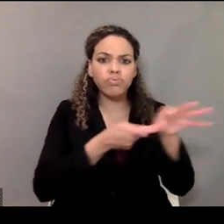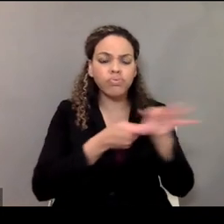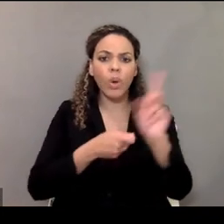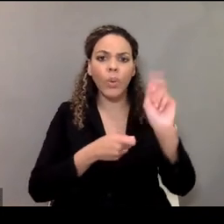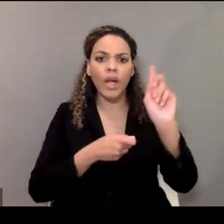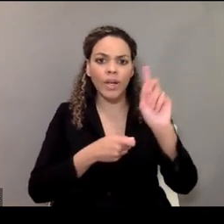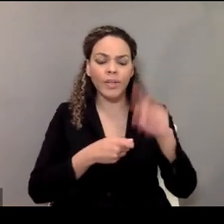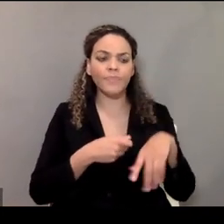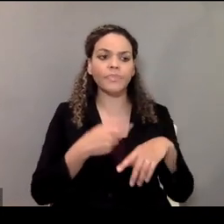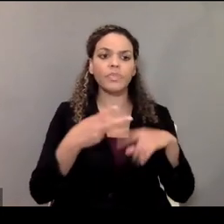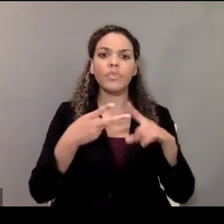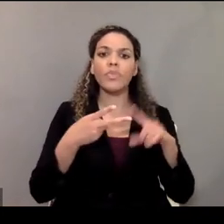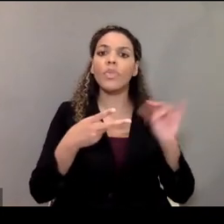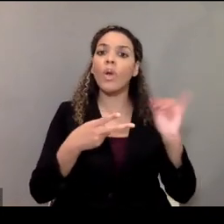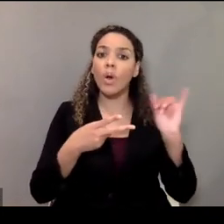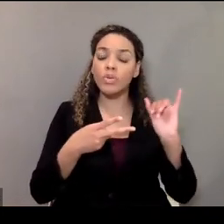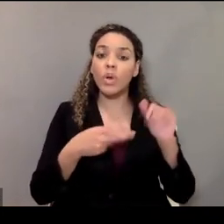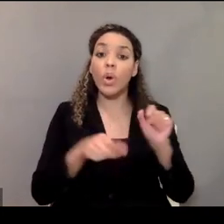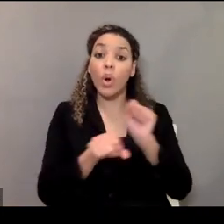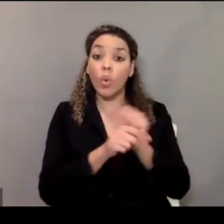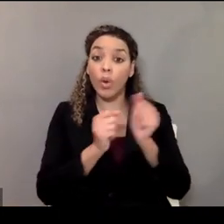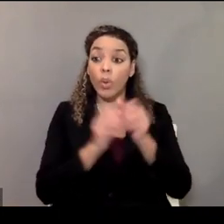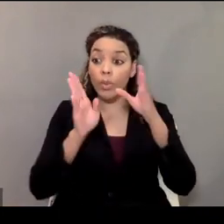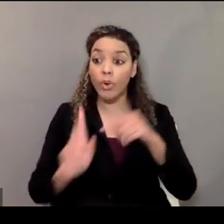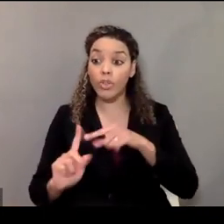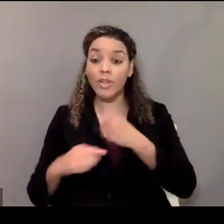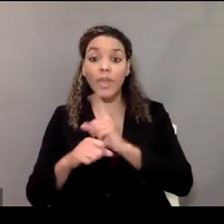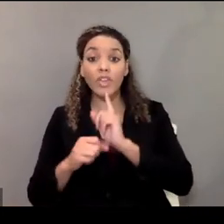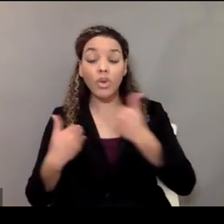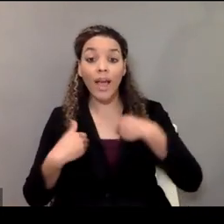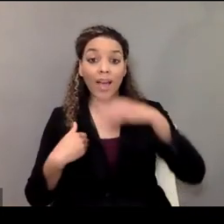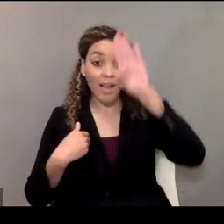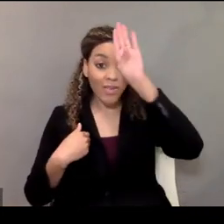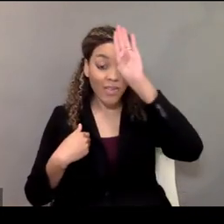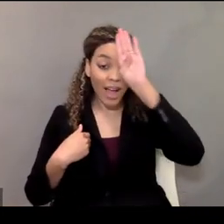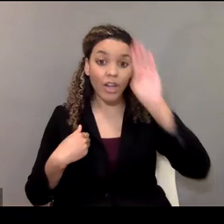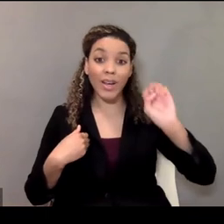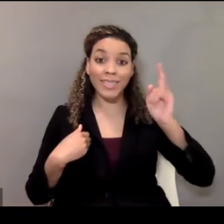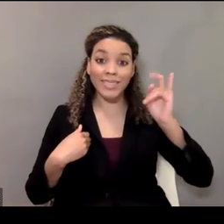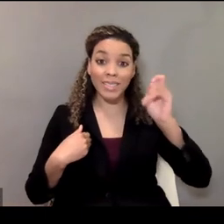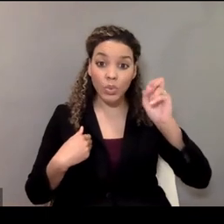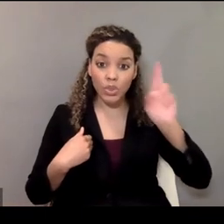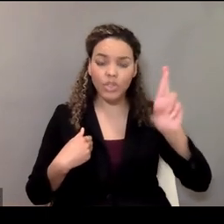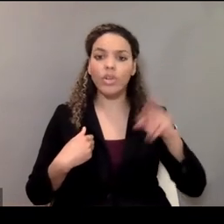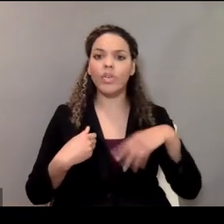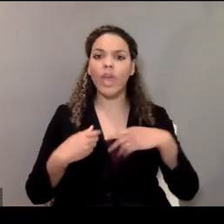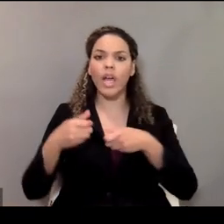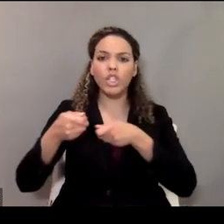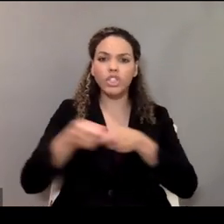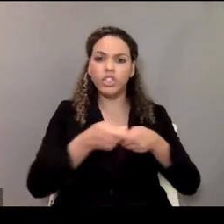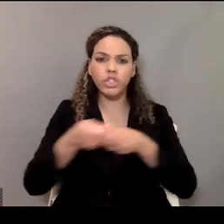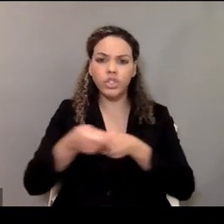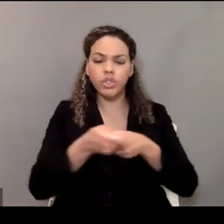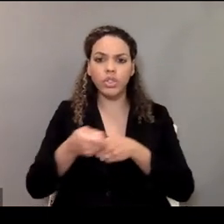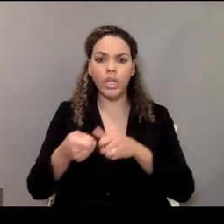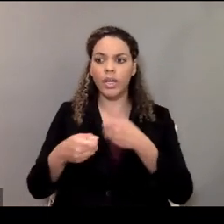would want to work with the person to ideally to make sure they have a fire extinguisher in their home, and that